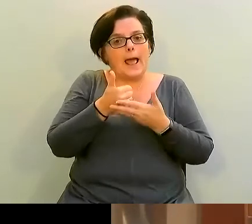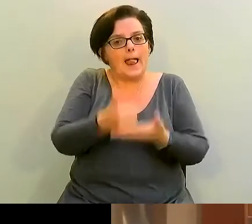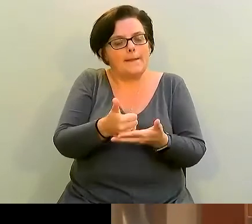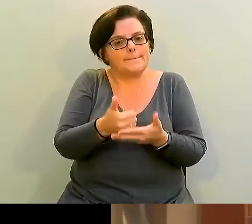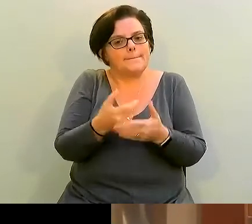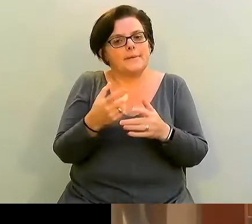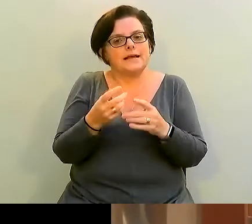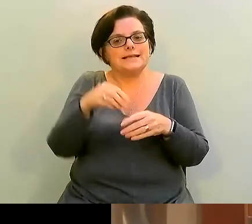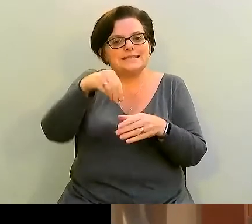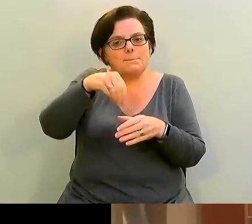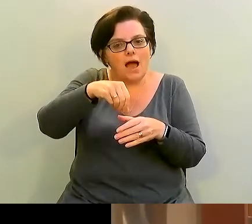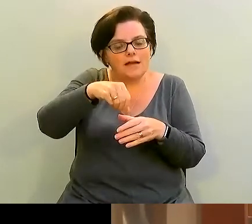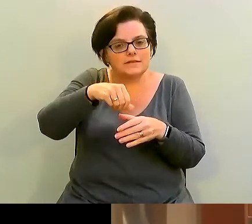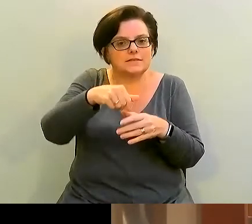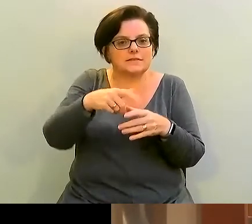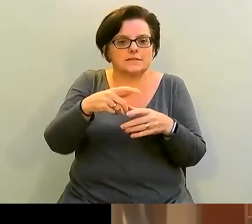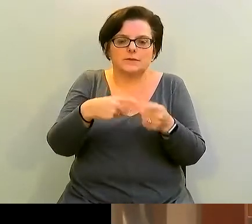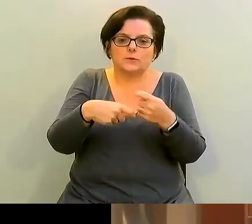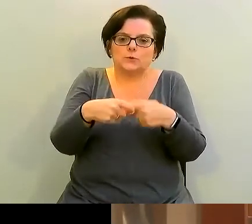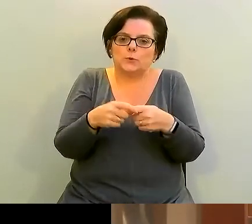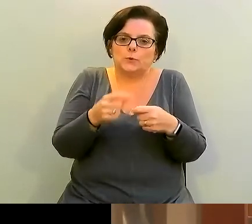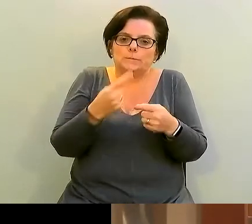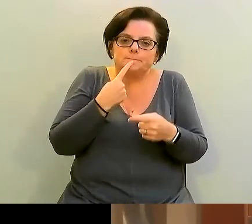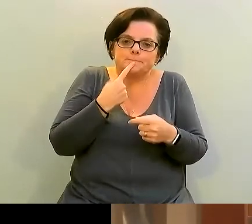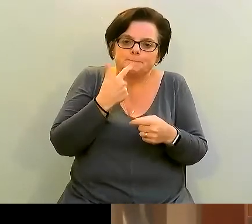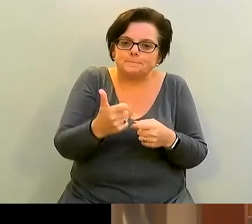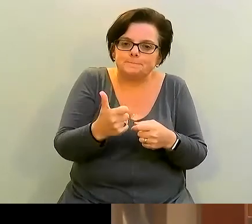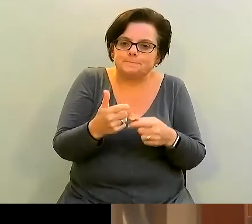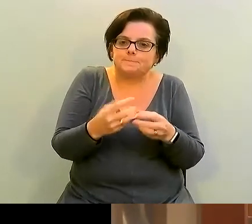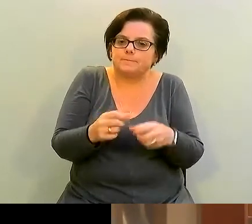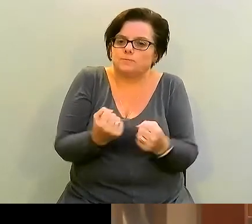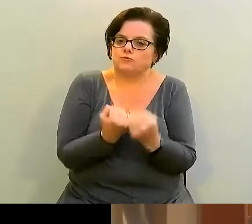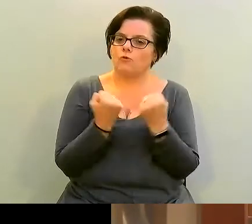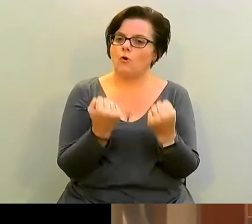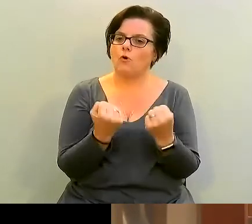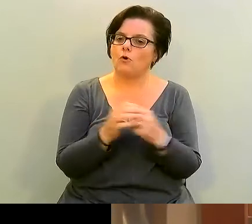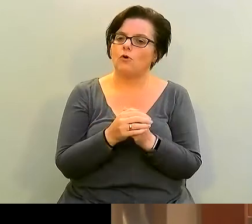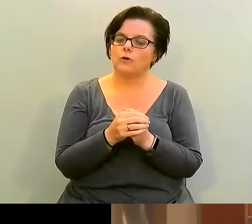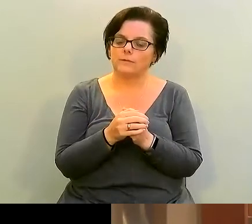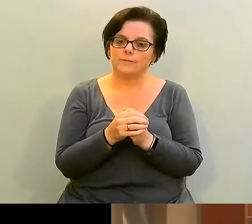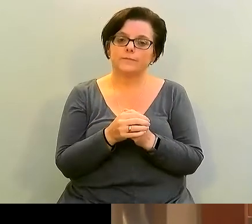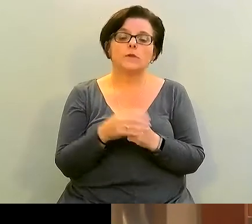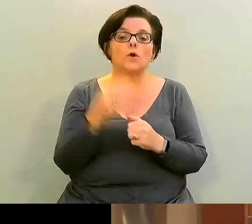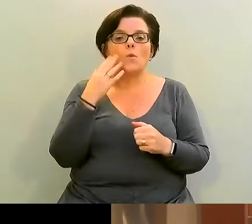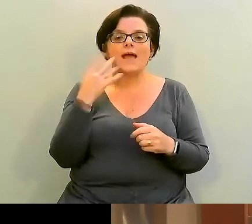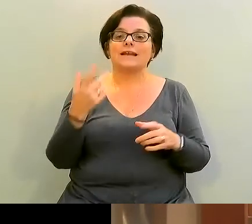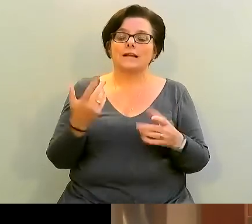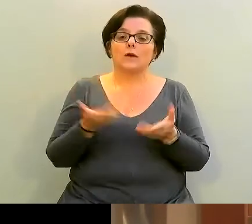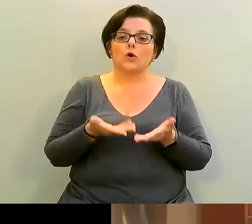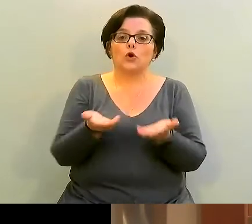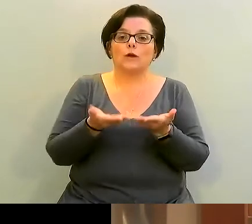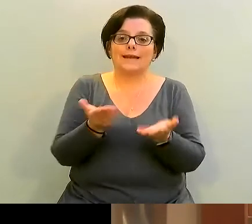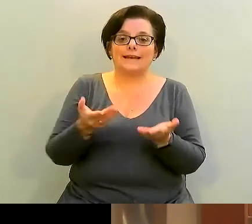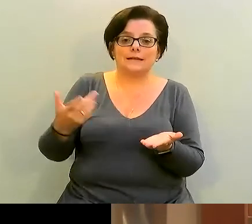actually share their delicious aroma. So, when you're cooking and you throw some spices, or if you've seen on television,